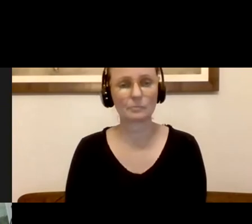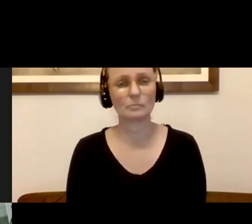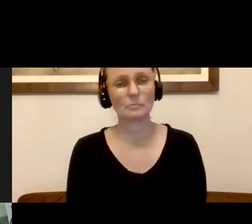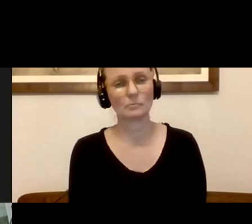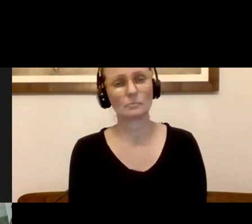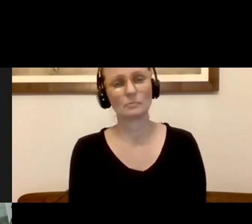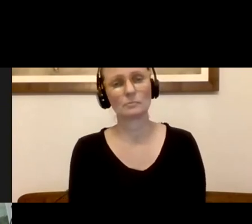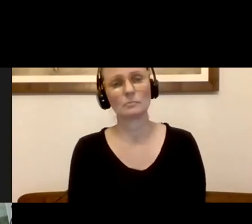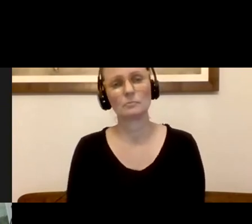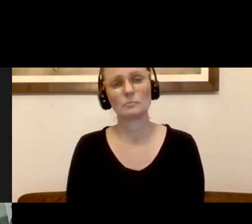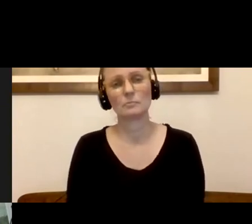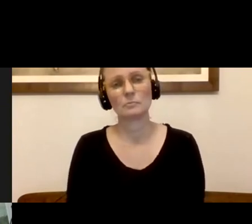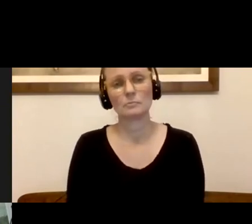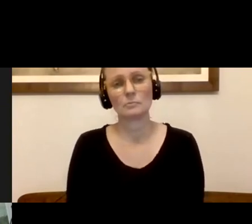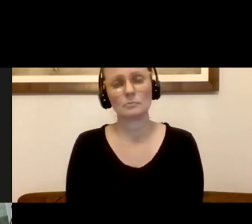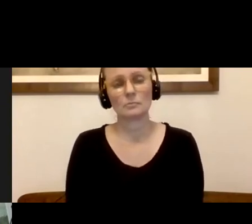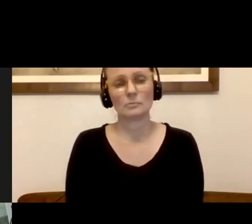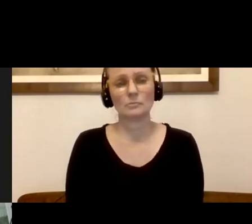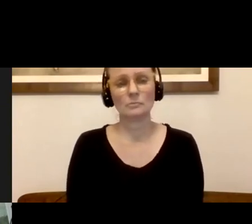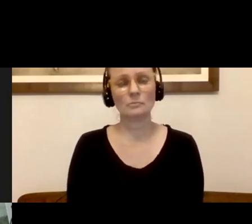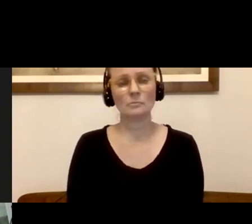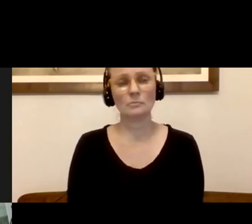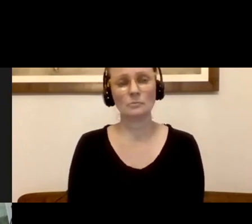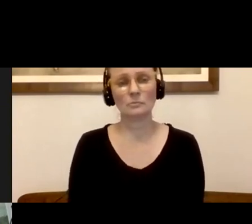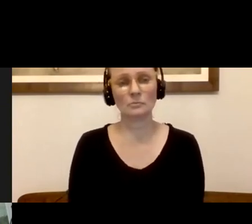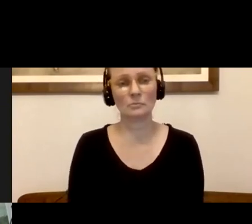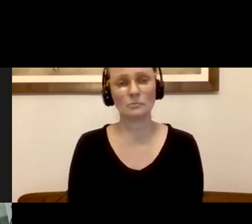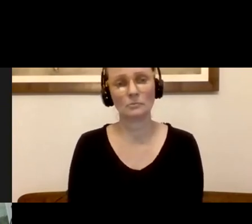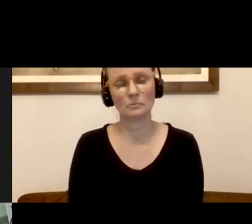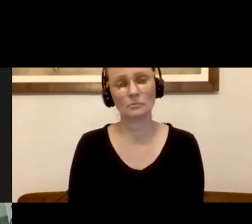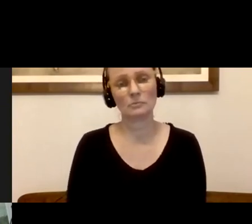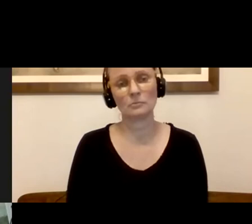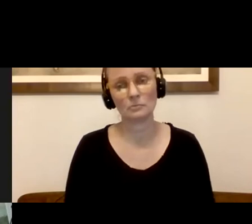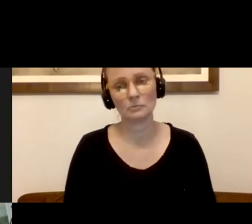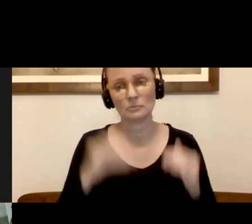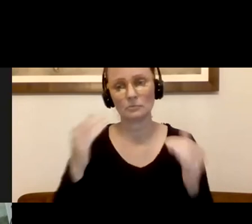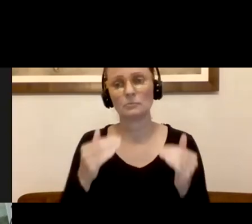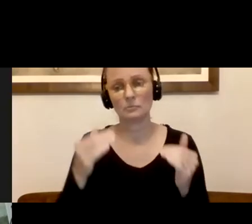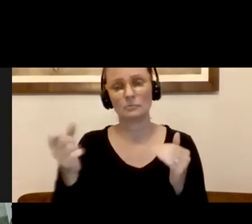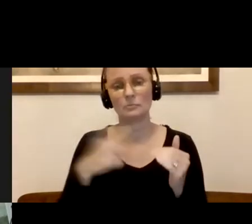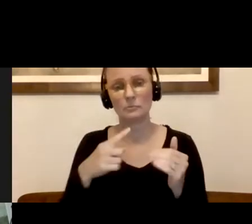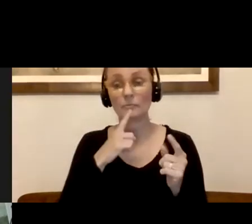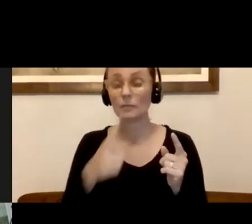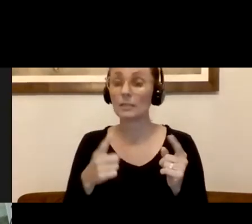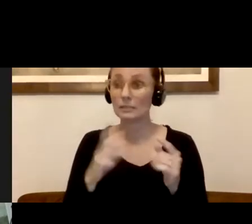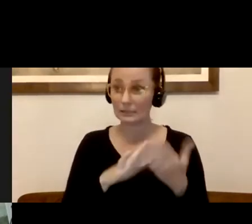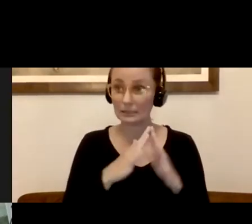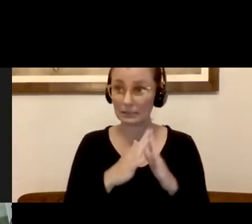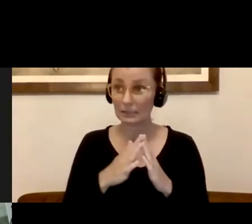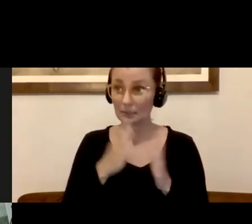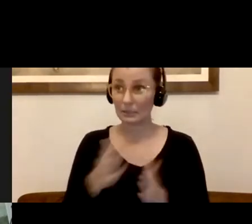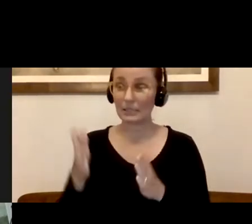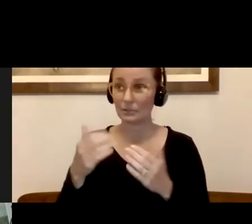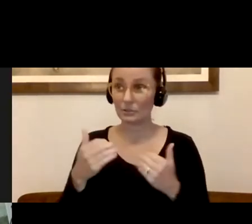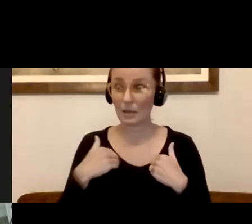the next question, uh, around testing we're sending in advance, uh, does, it says on data, does the city plan to do any testing for antibodies